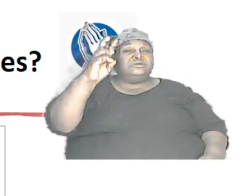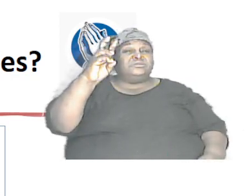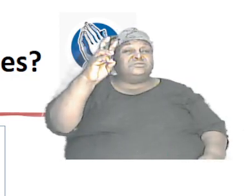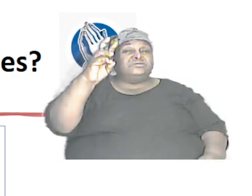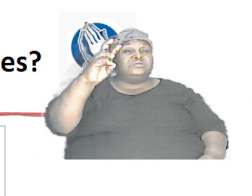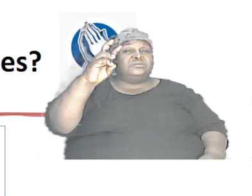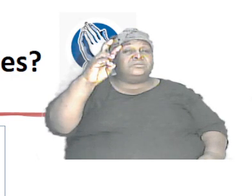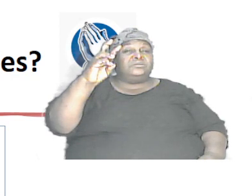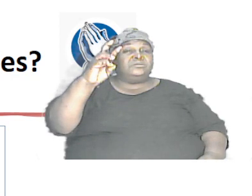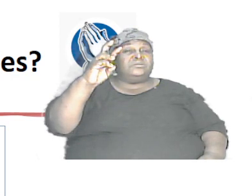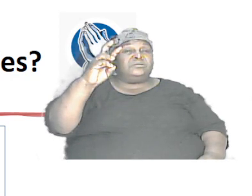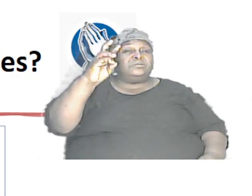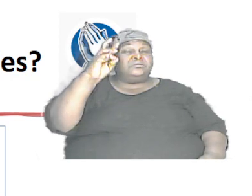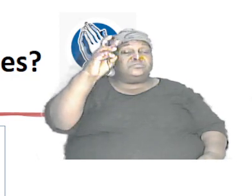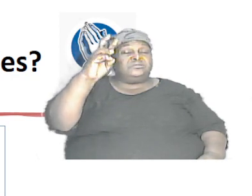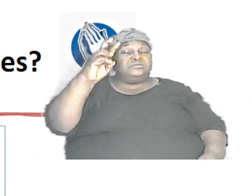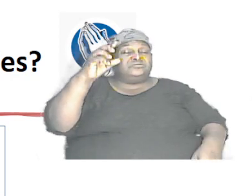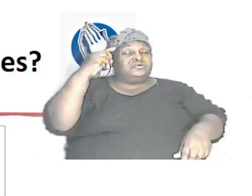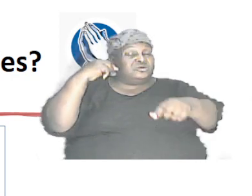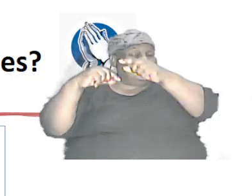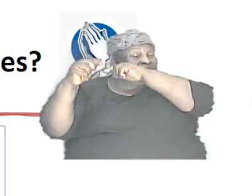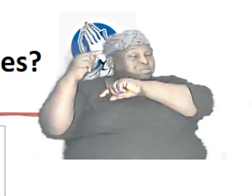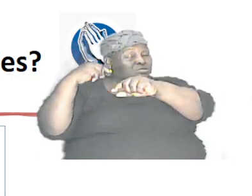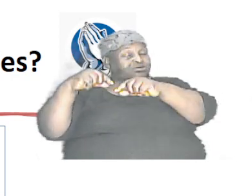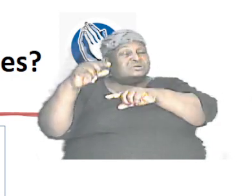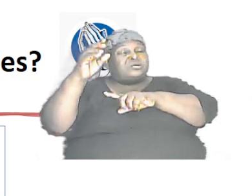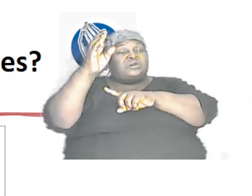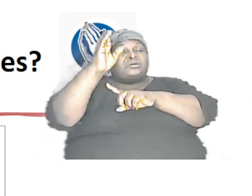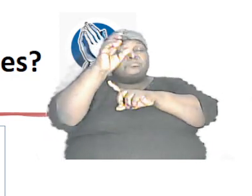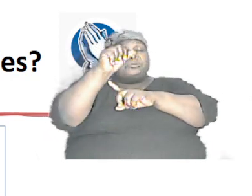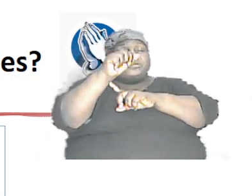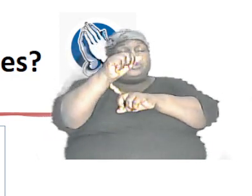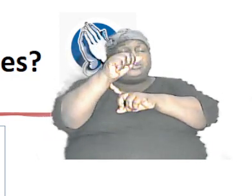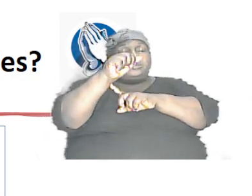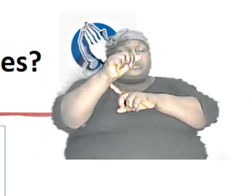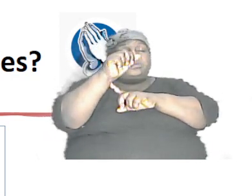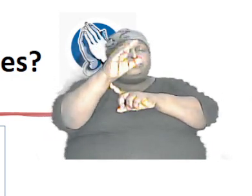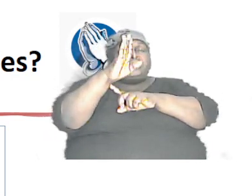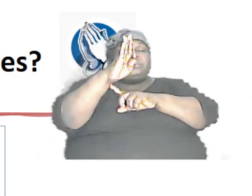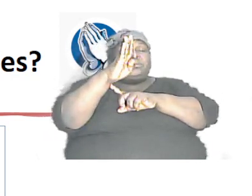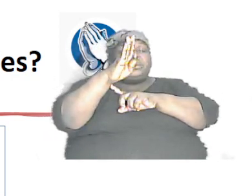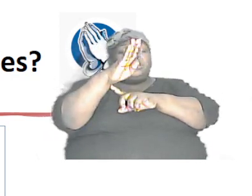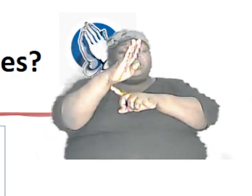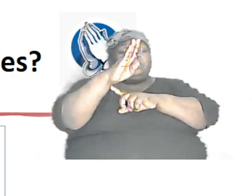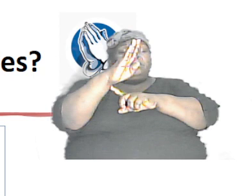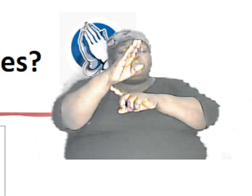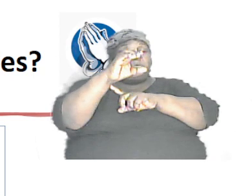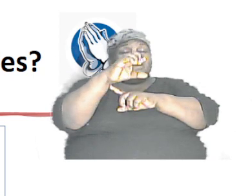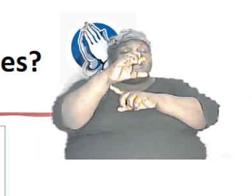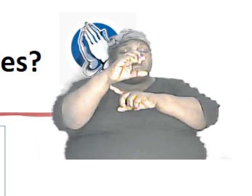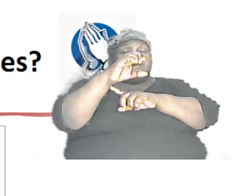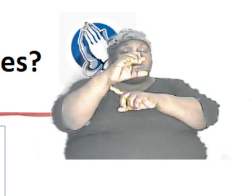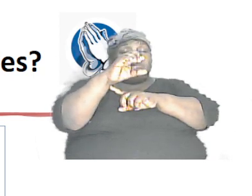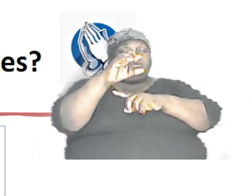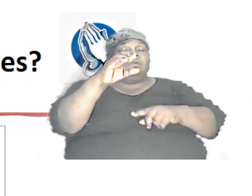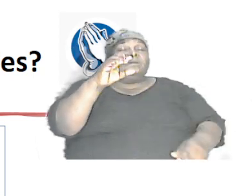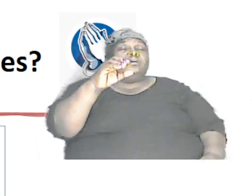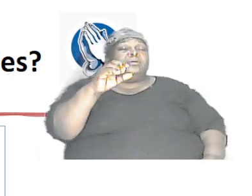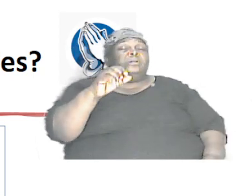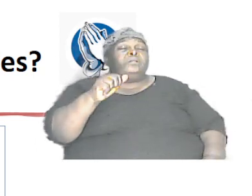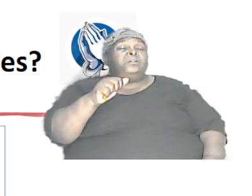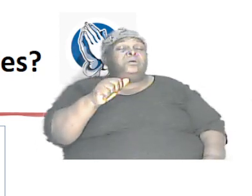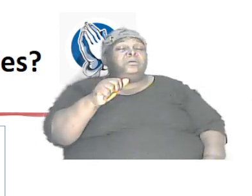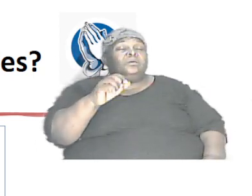big A, little A, big B, little B, and big C, little C. So you could have one, two, three, four, five,